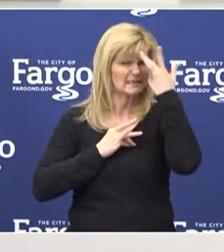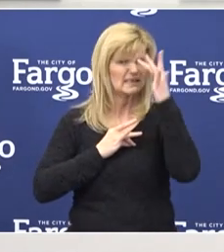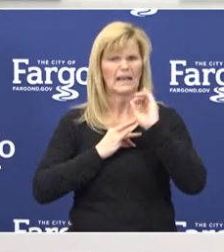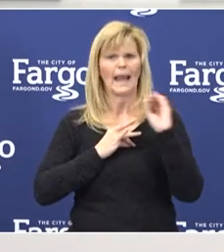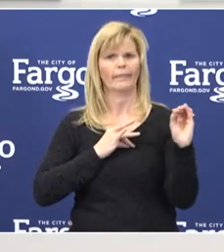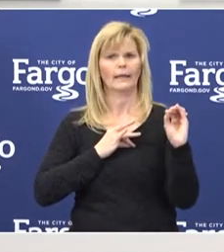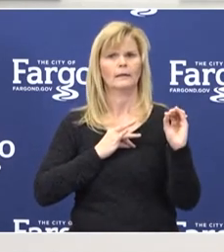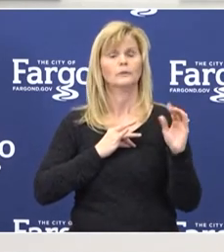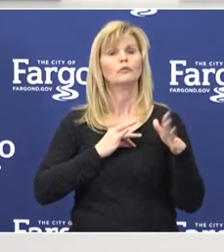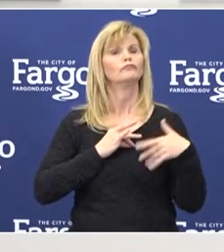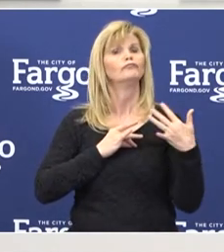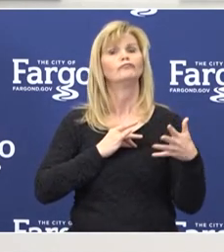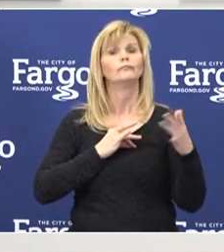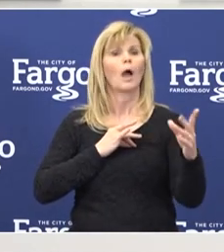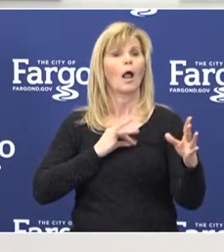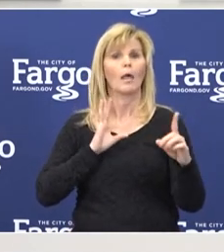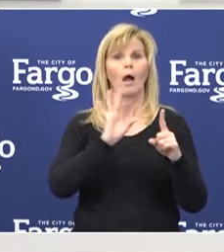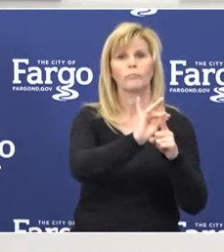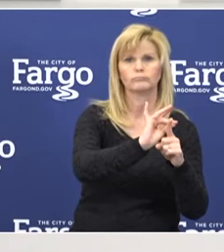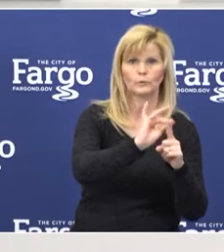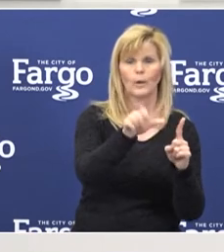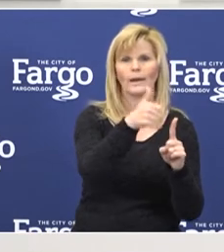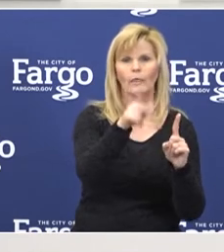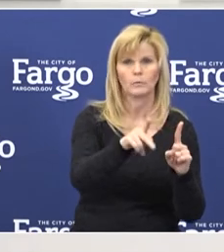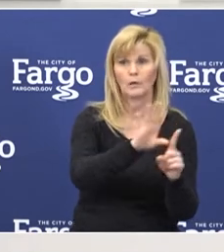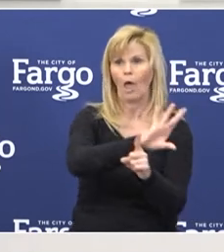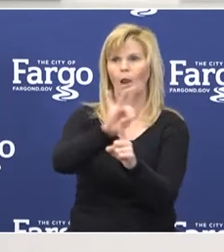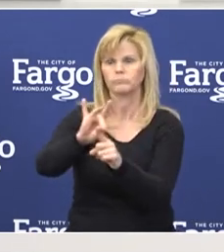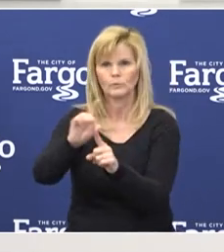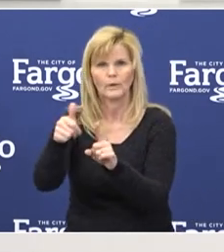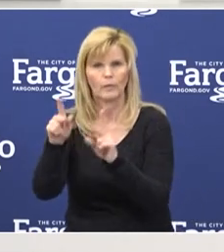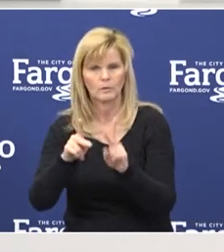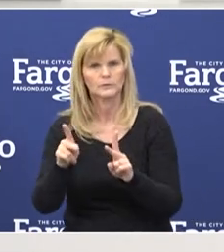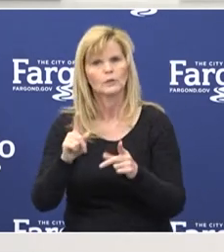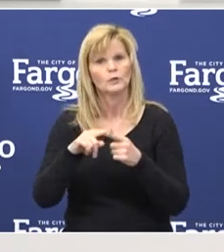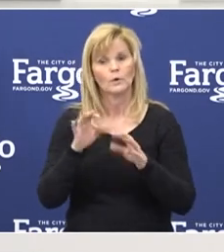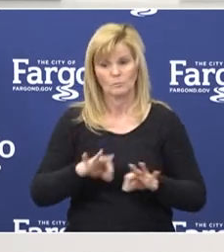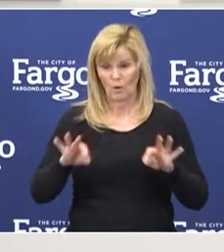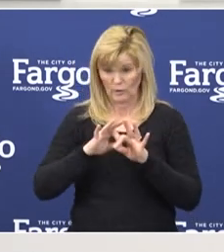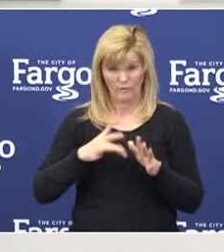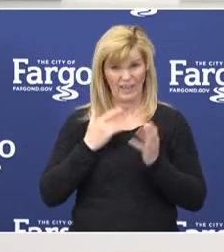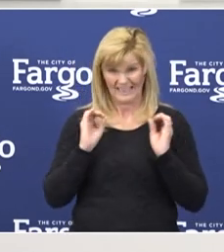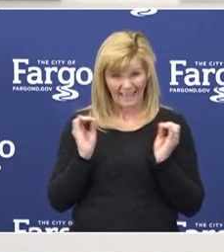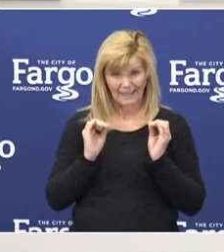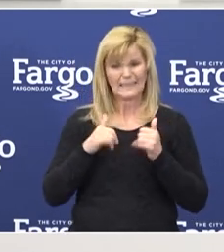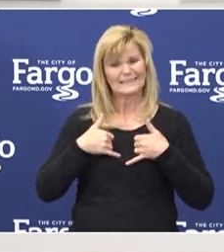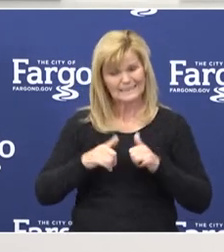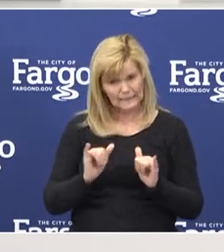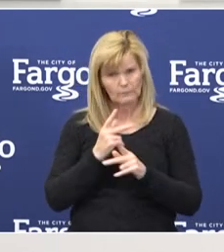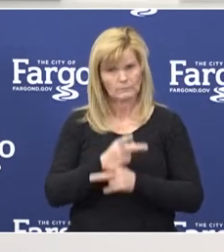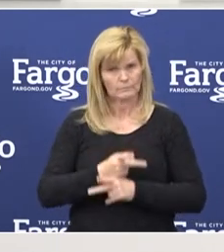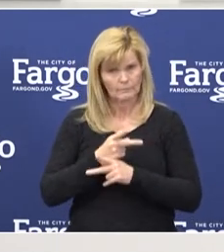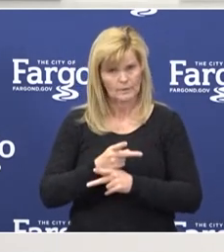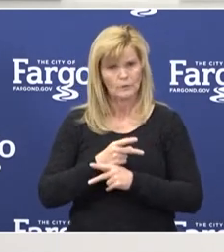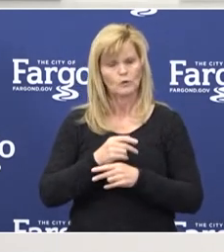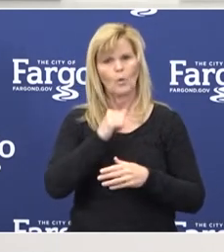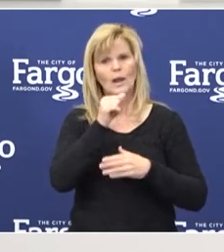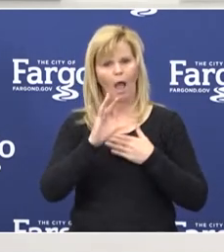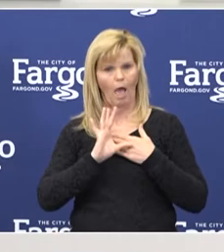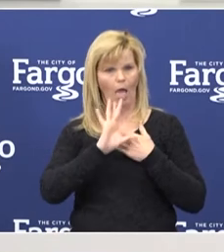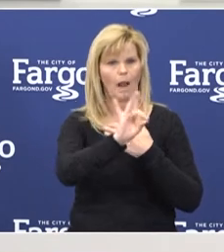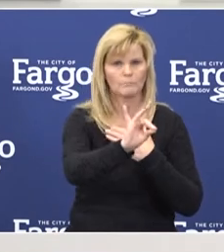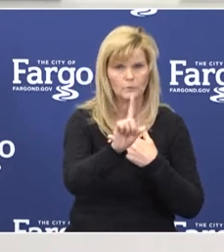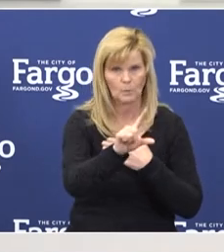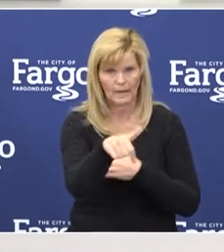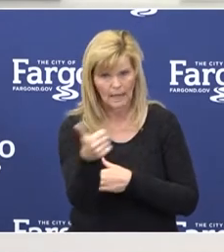We've got good news from the modeling models as our doubling time has moved from 4 to 10. So those are good numbers for us, and we need to continue to work